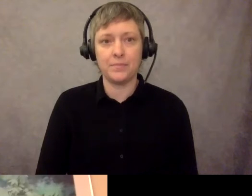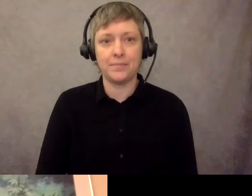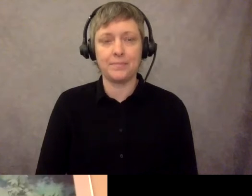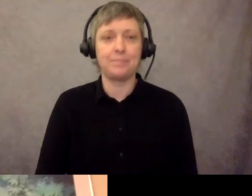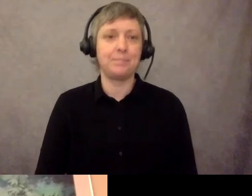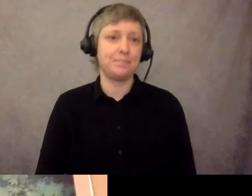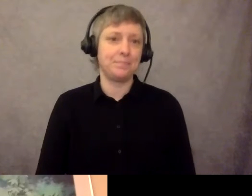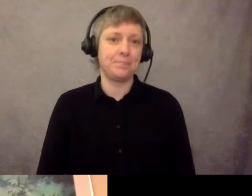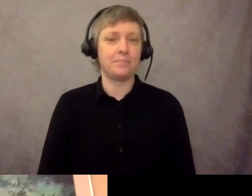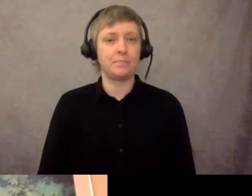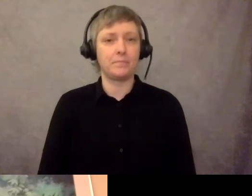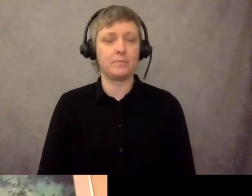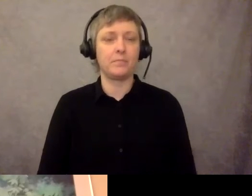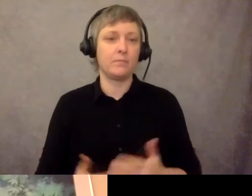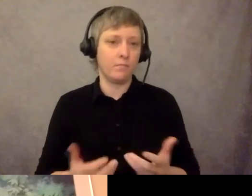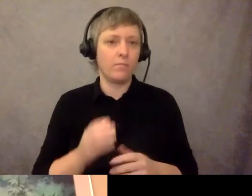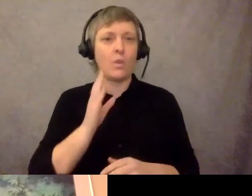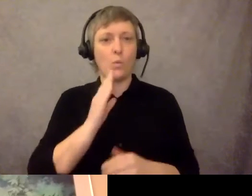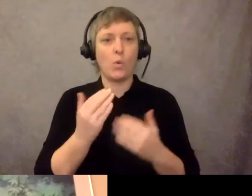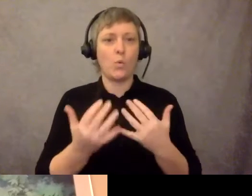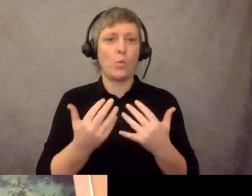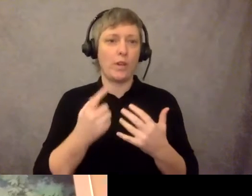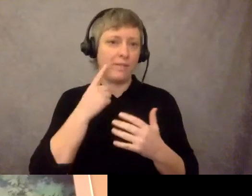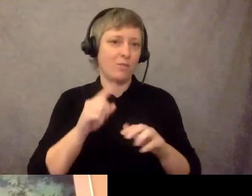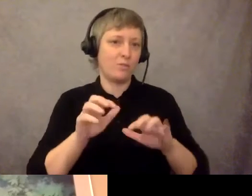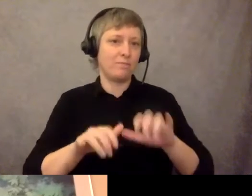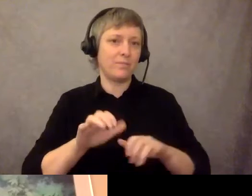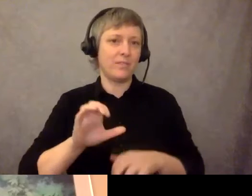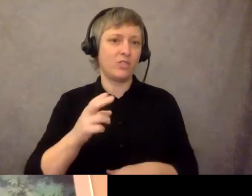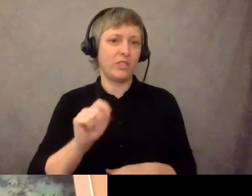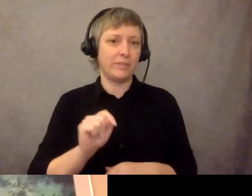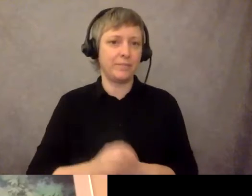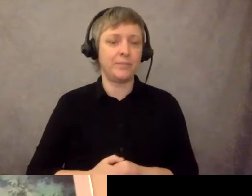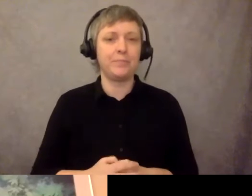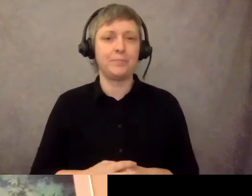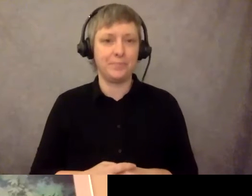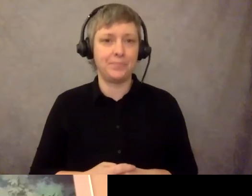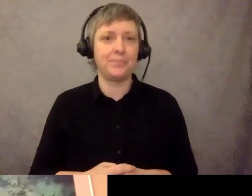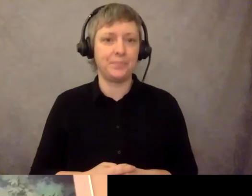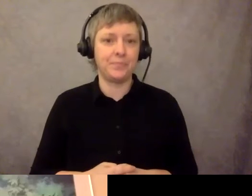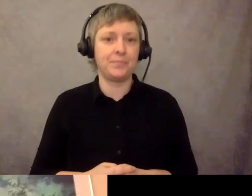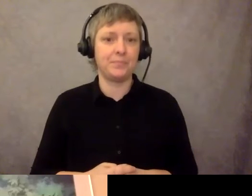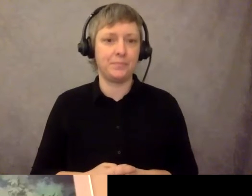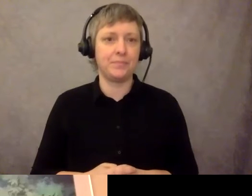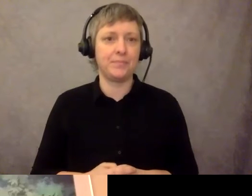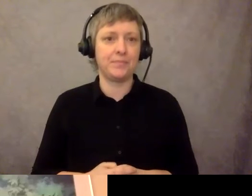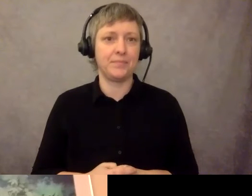Okay, I think we'll wait for that question to come in via chat. There's some sound.